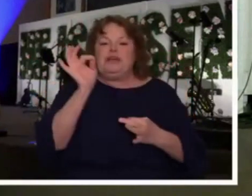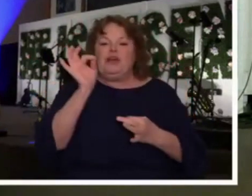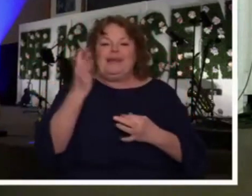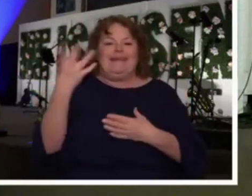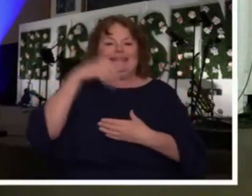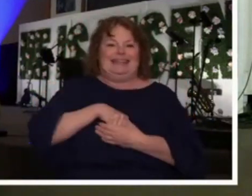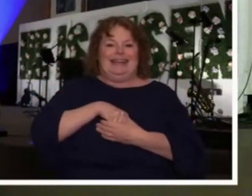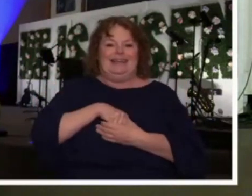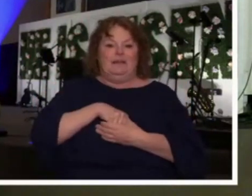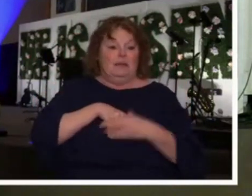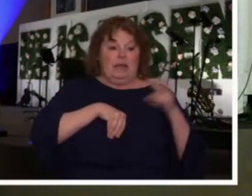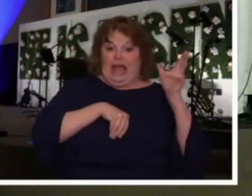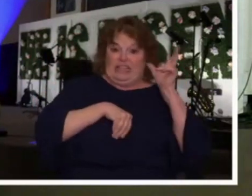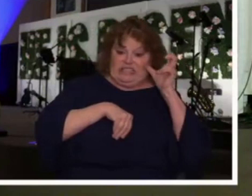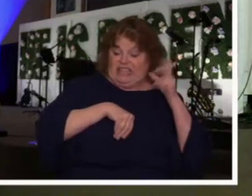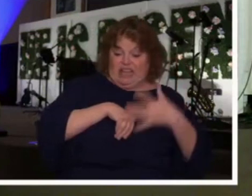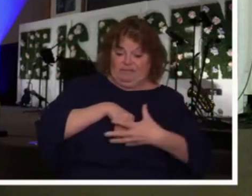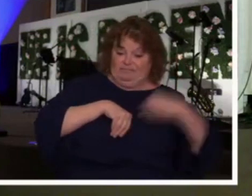can't do a thing about it.